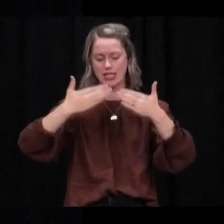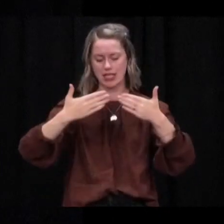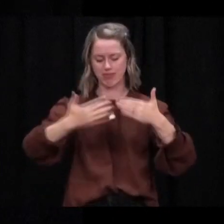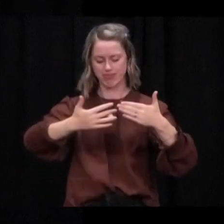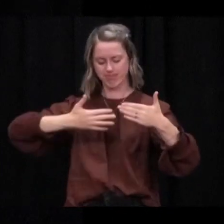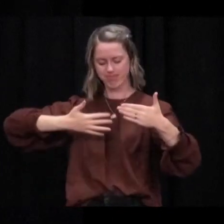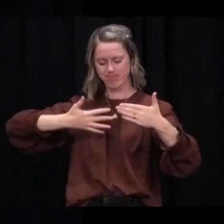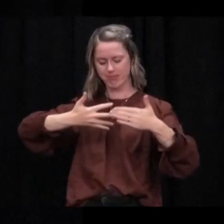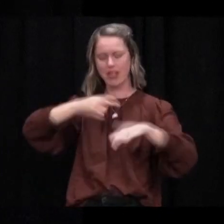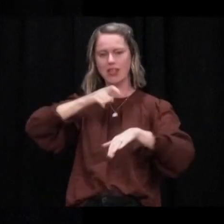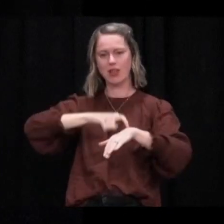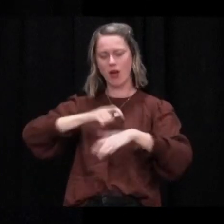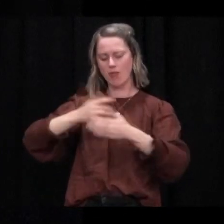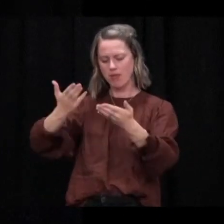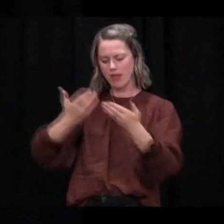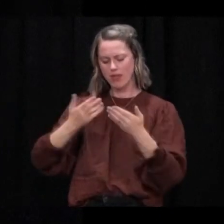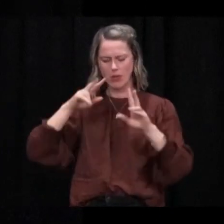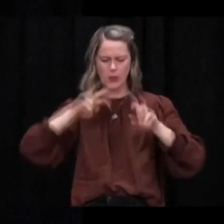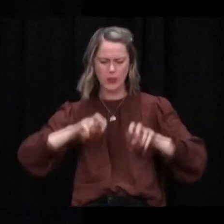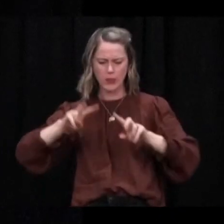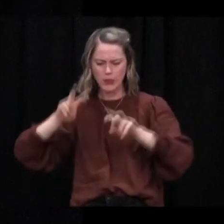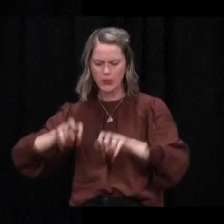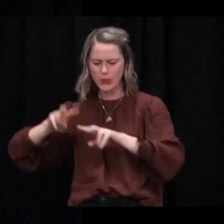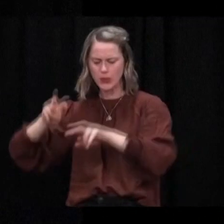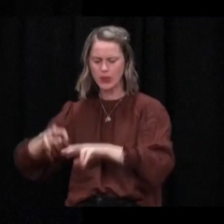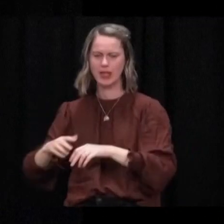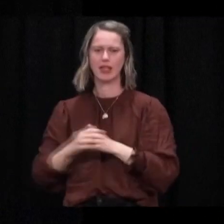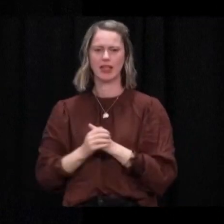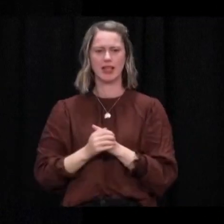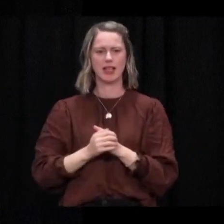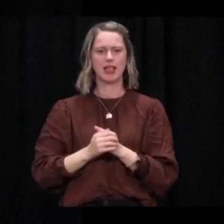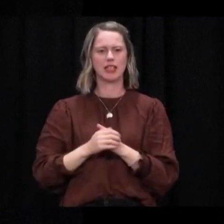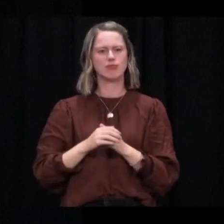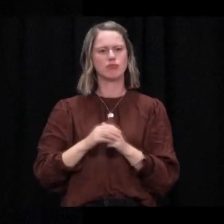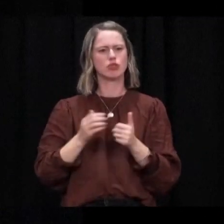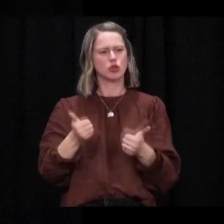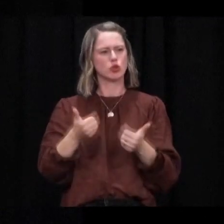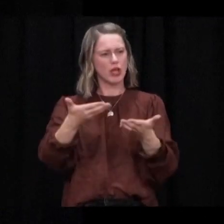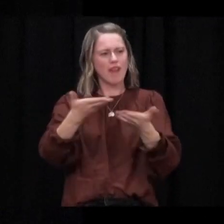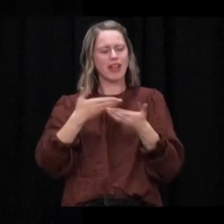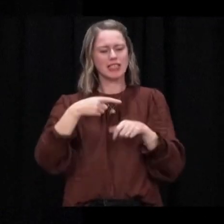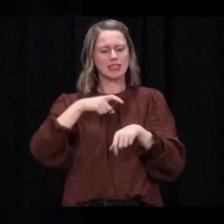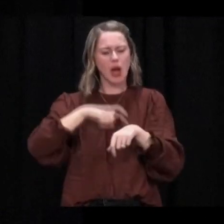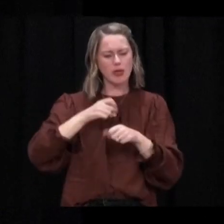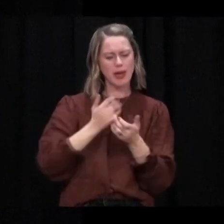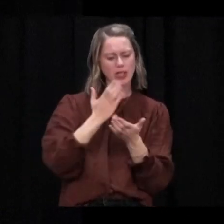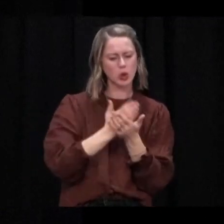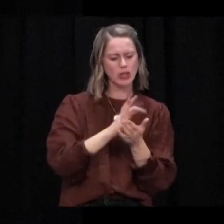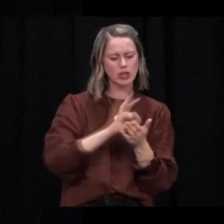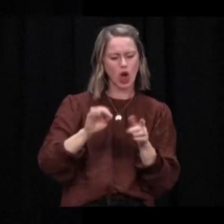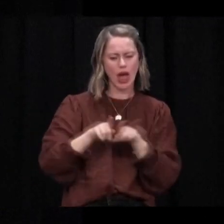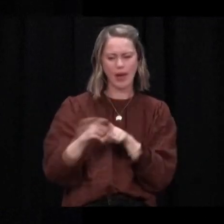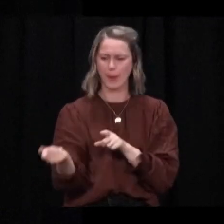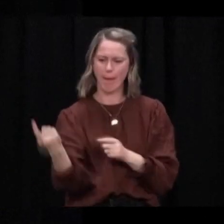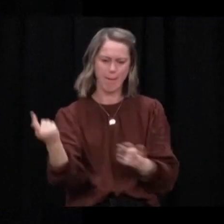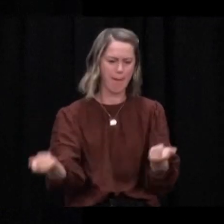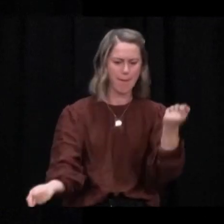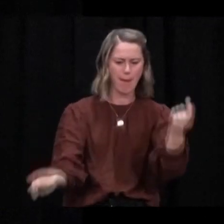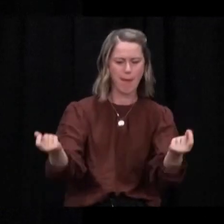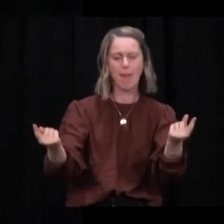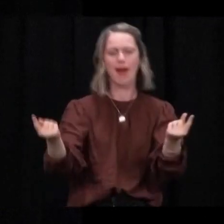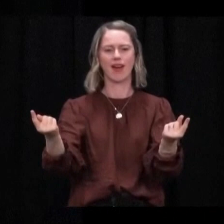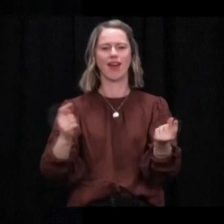I mentioned that we believe we need. It's much better to assure ourselves now that there aren't further cases in the rest of the country